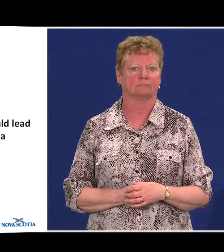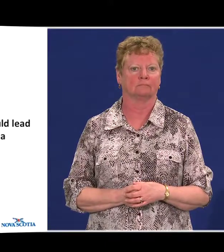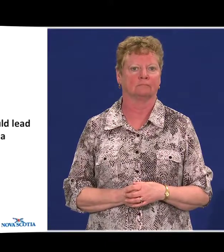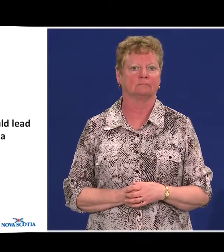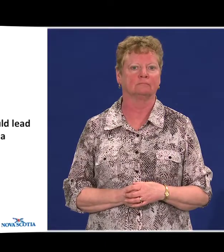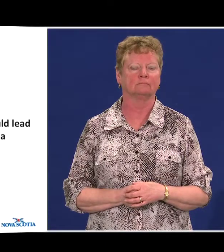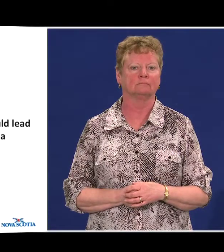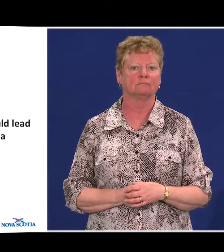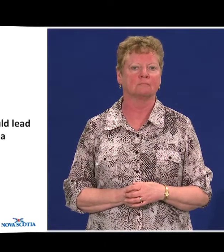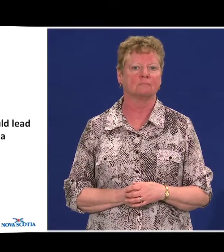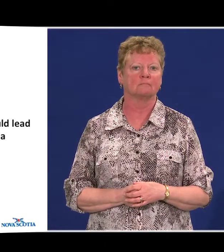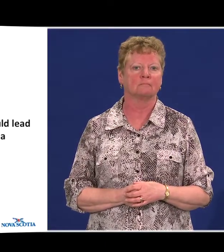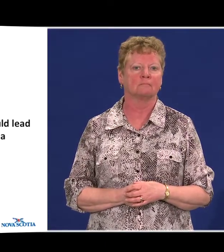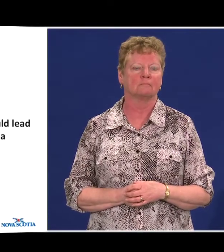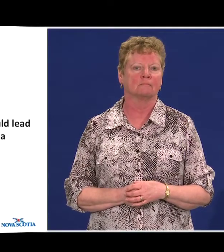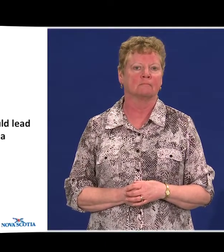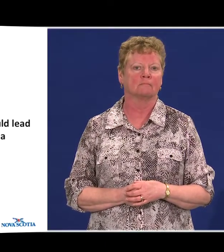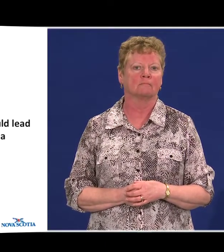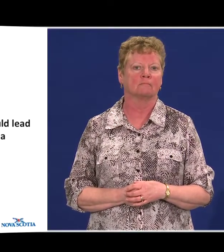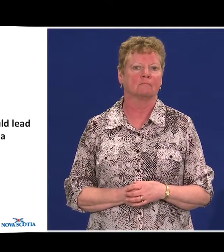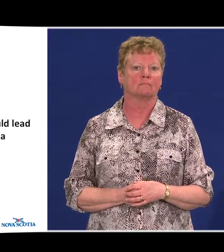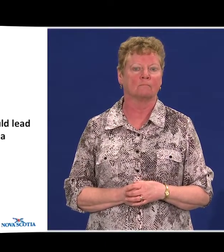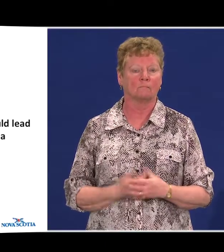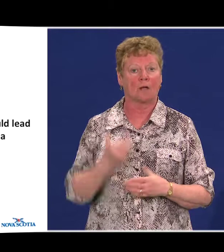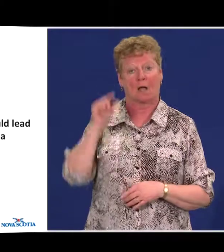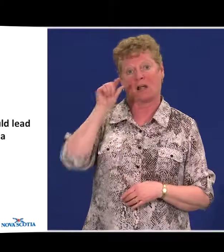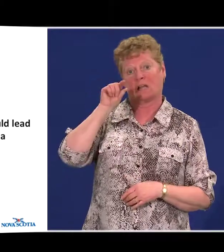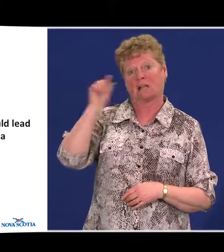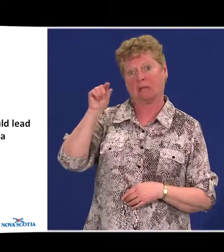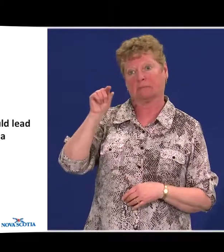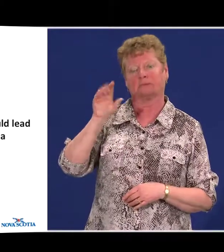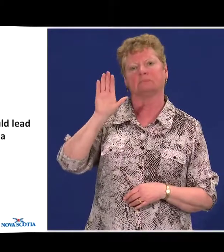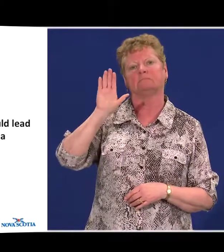We're now going to talk about the role of government.